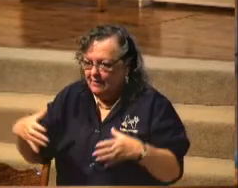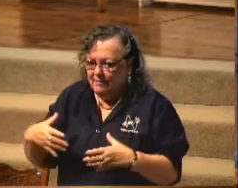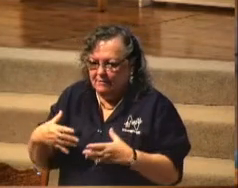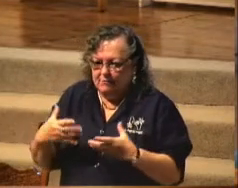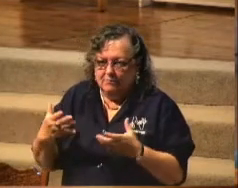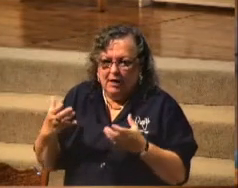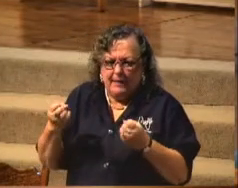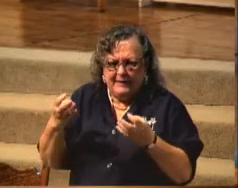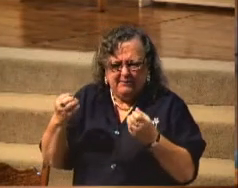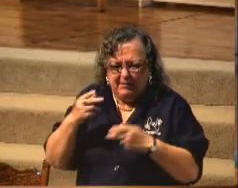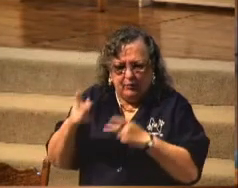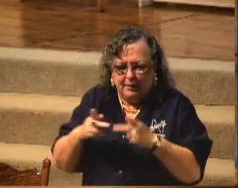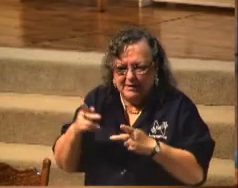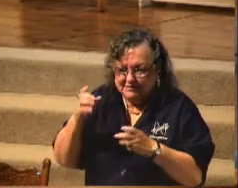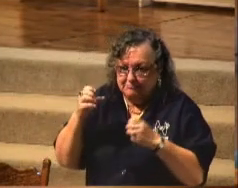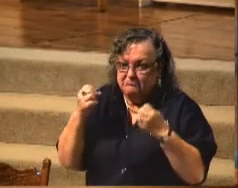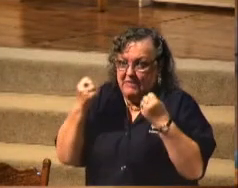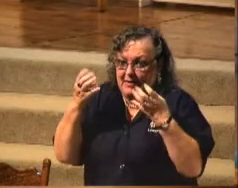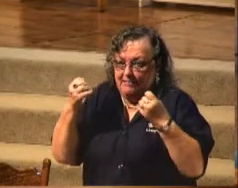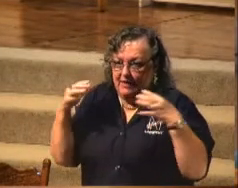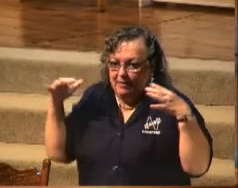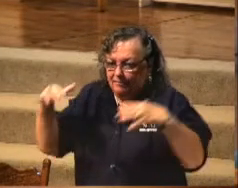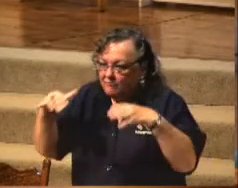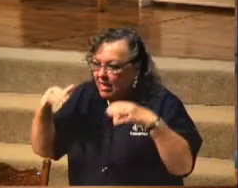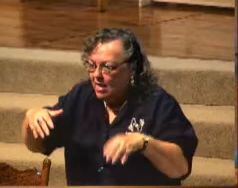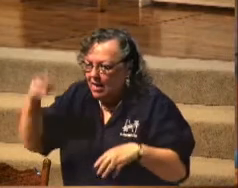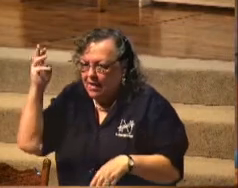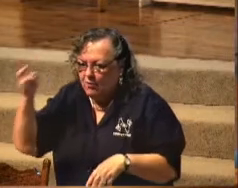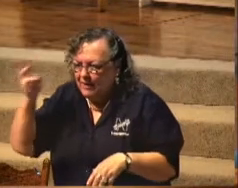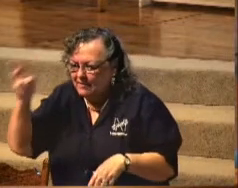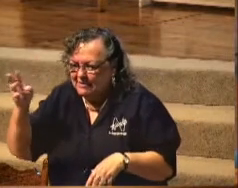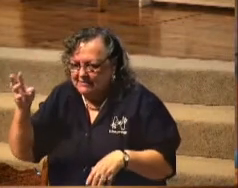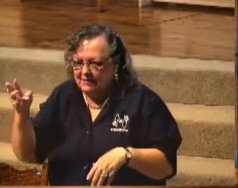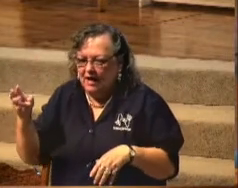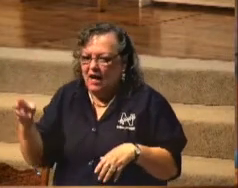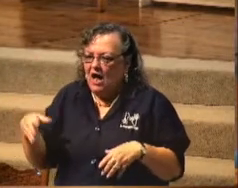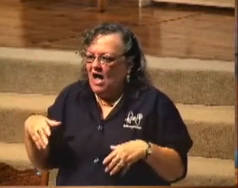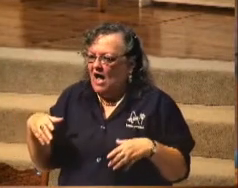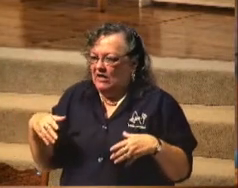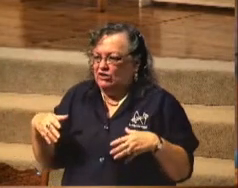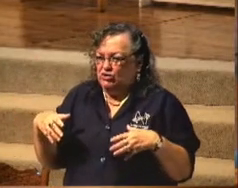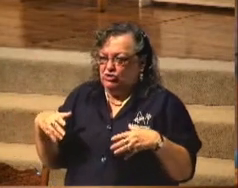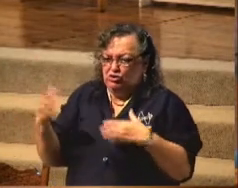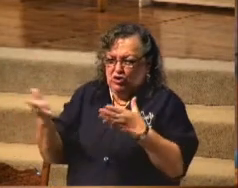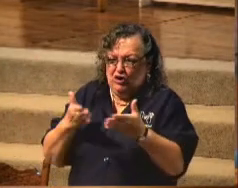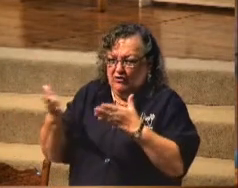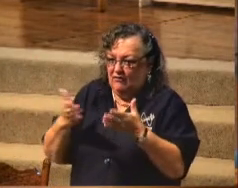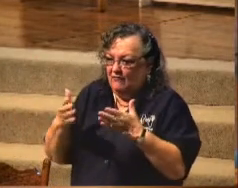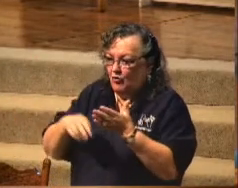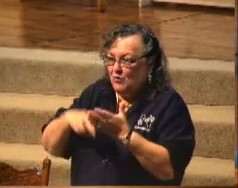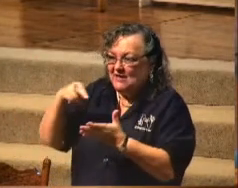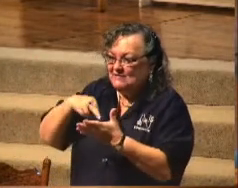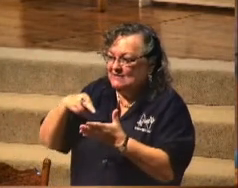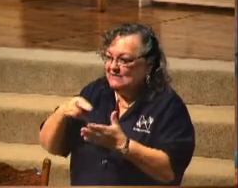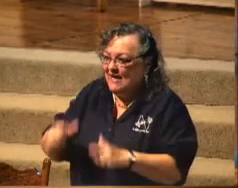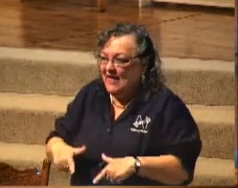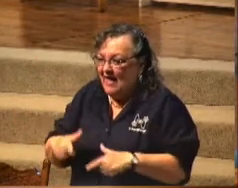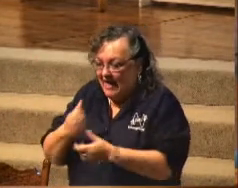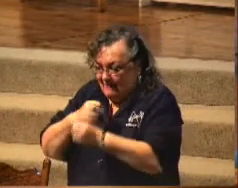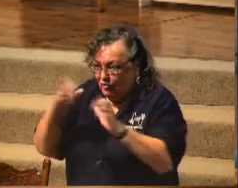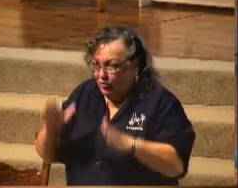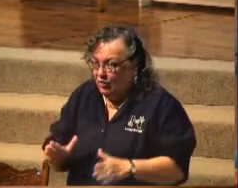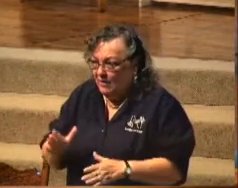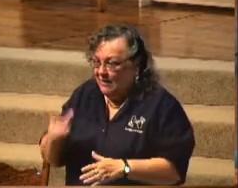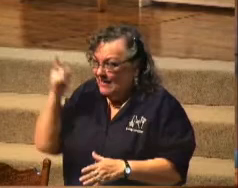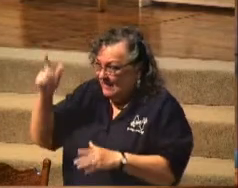He witnessed of the resurrection of Jesus Christ that a server, risen Savior is in the world today. He lives. He lives. You ask me